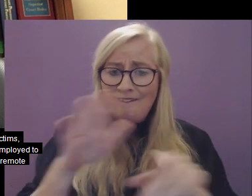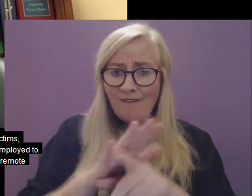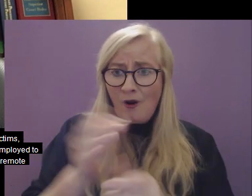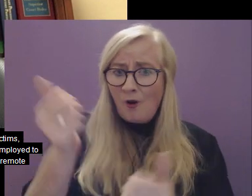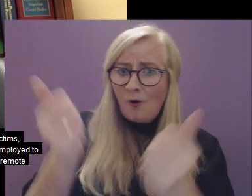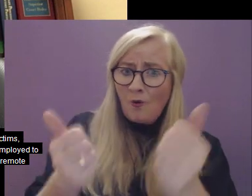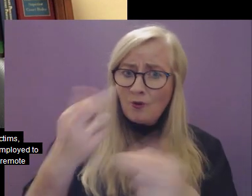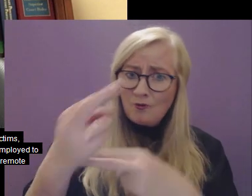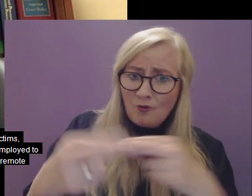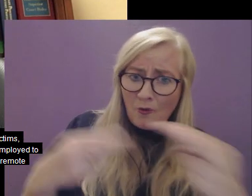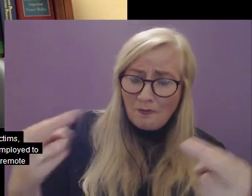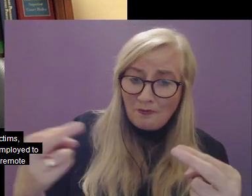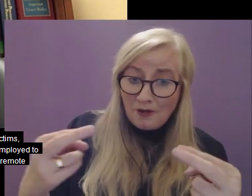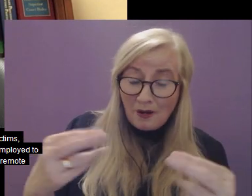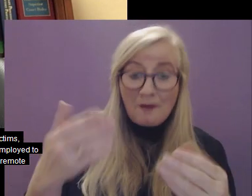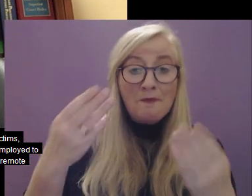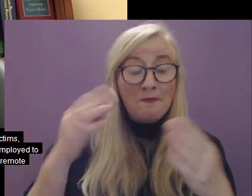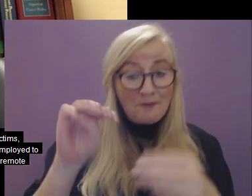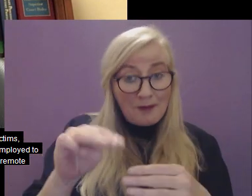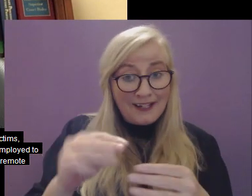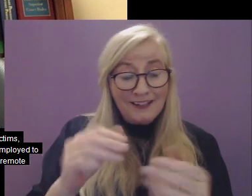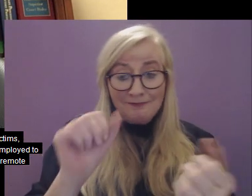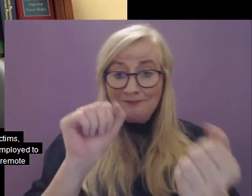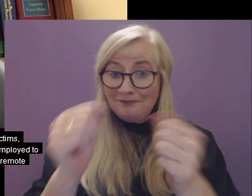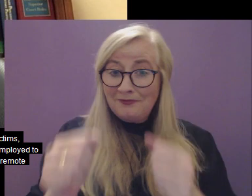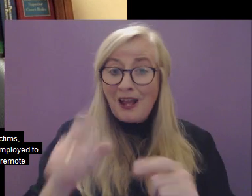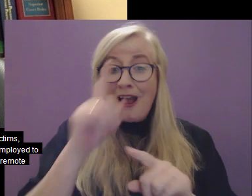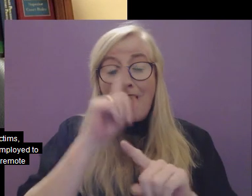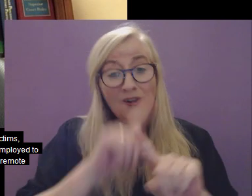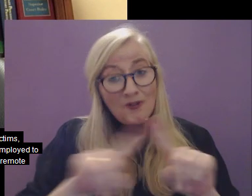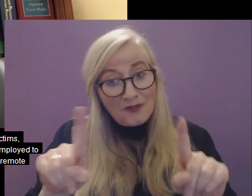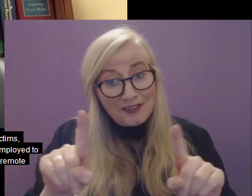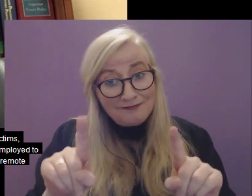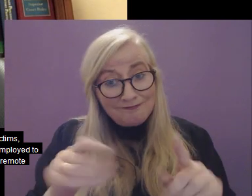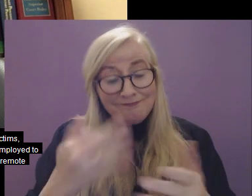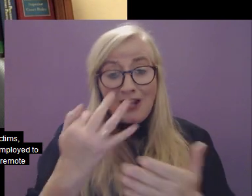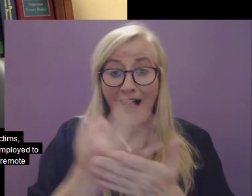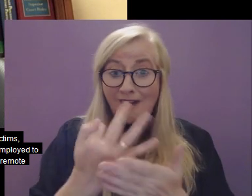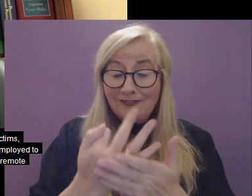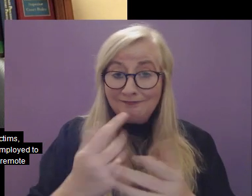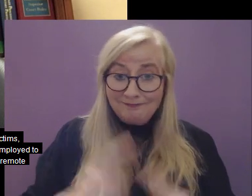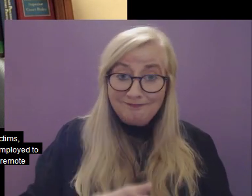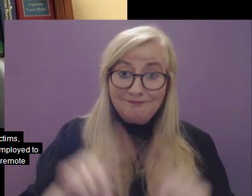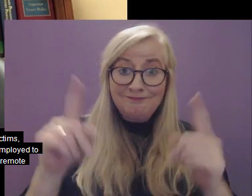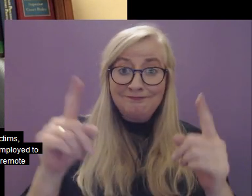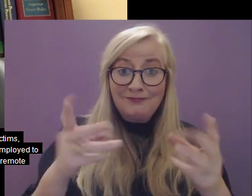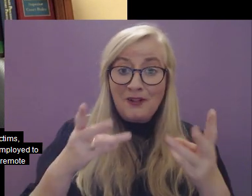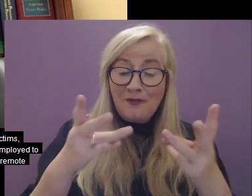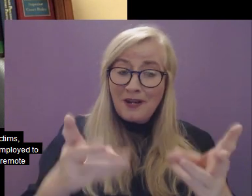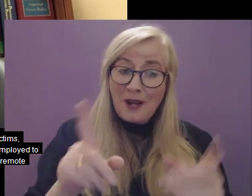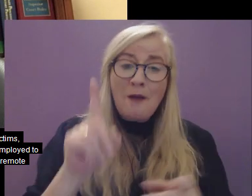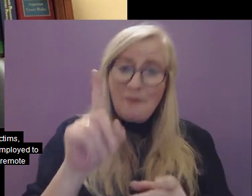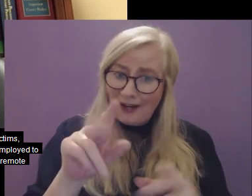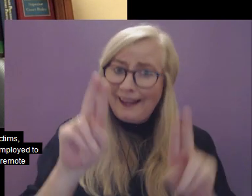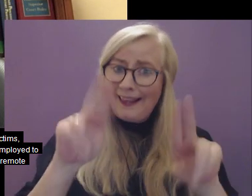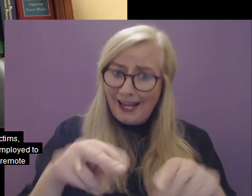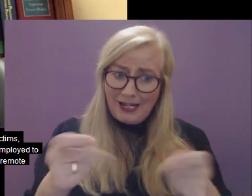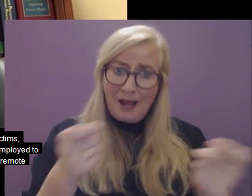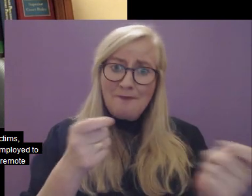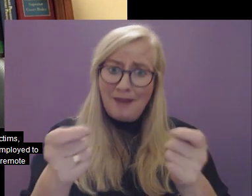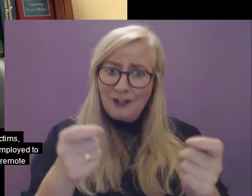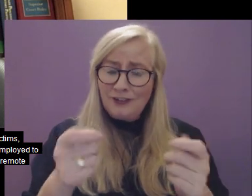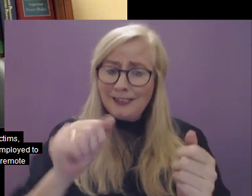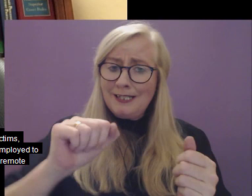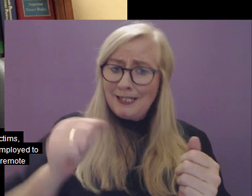court courtrooms, which may be conducted in an unusual and often in remote circumstances, but yet still manage